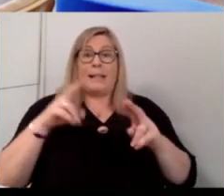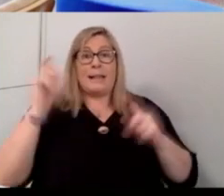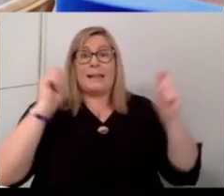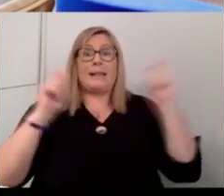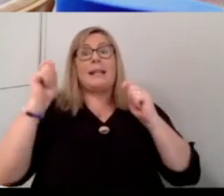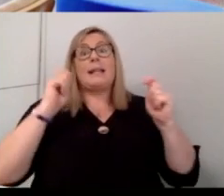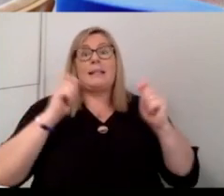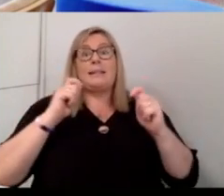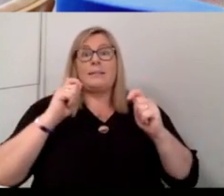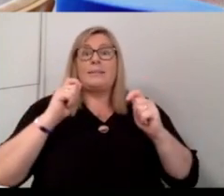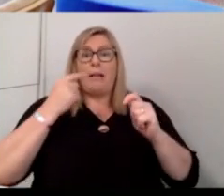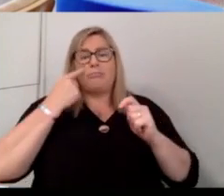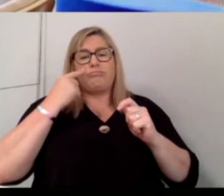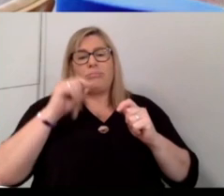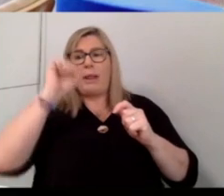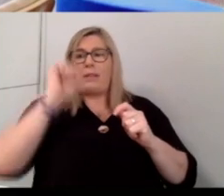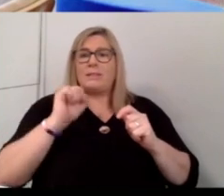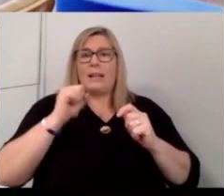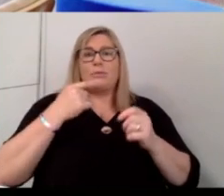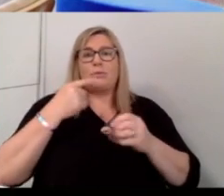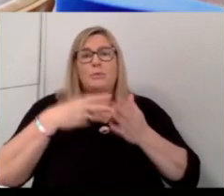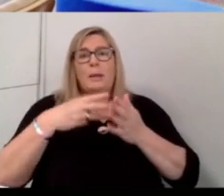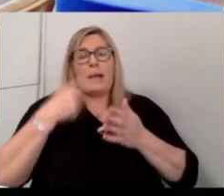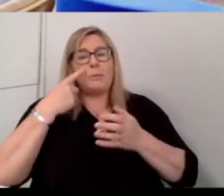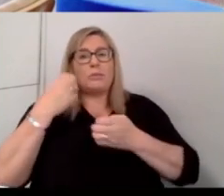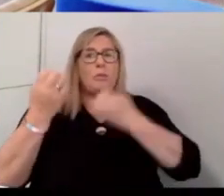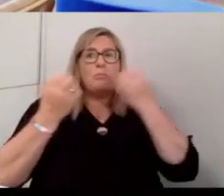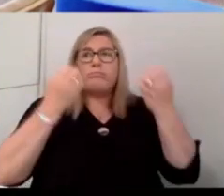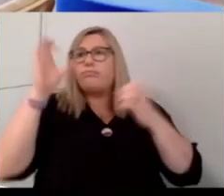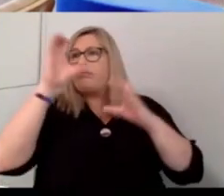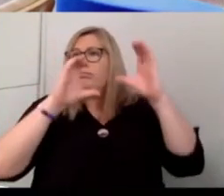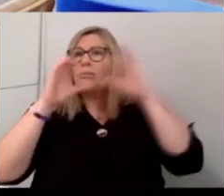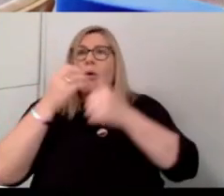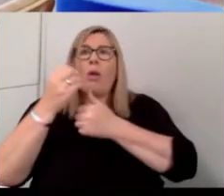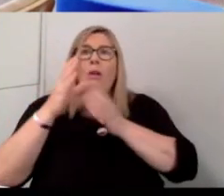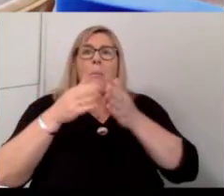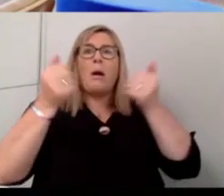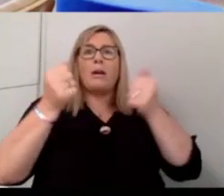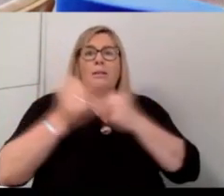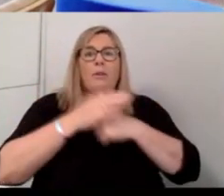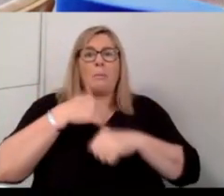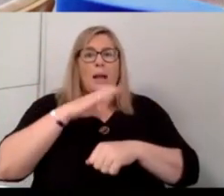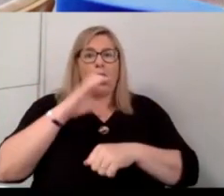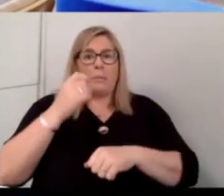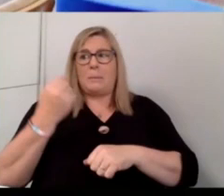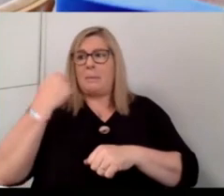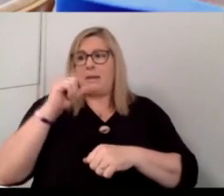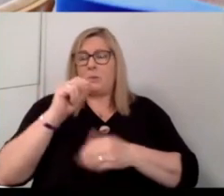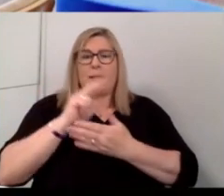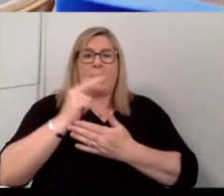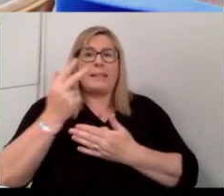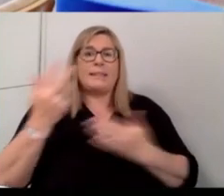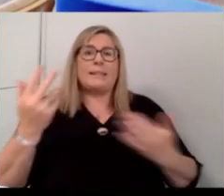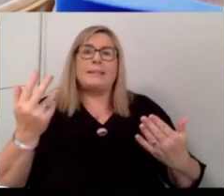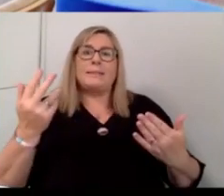to the south when I was exploring markets for the company back in 2018, because that would, and